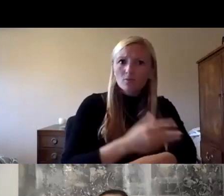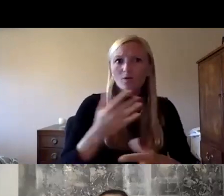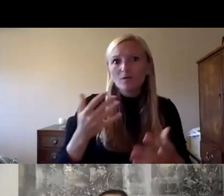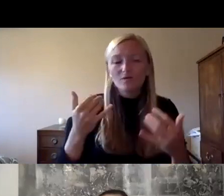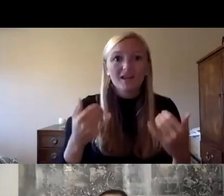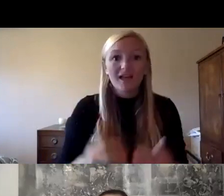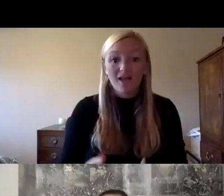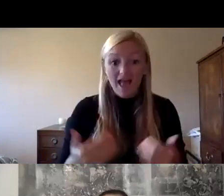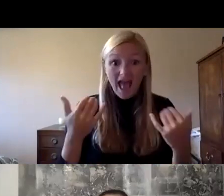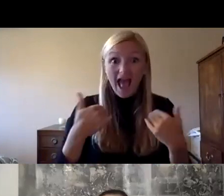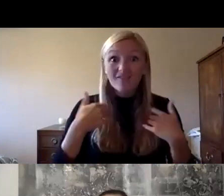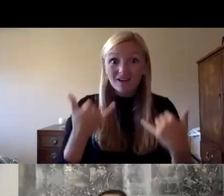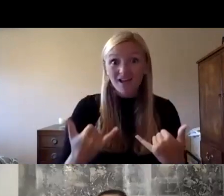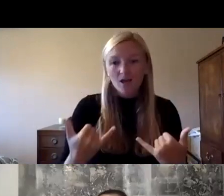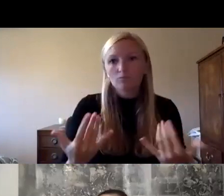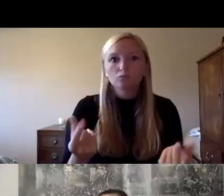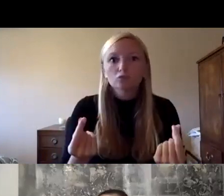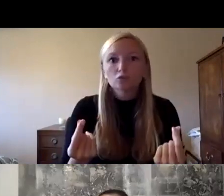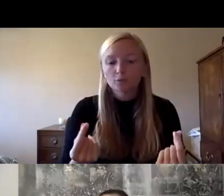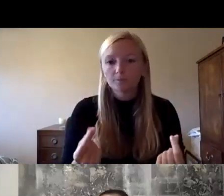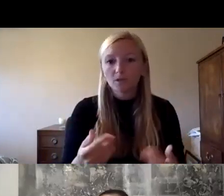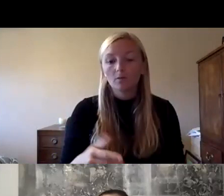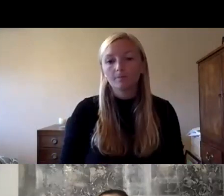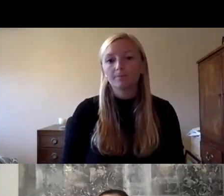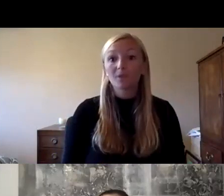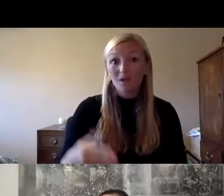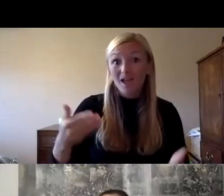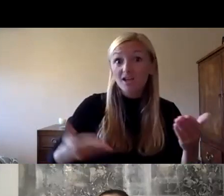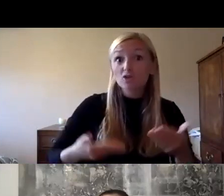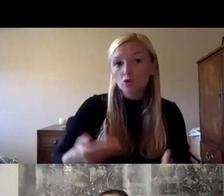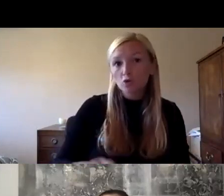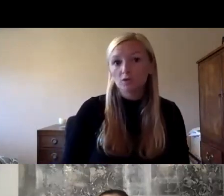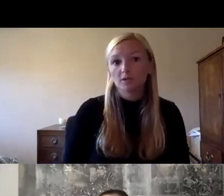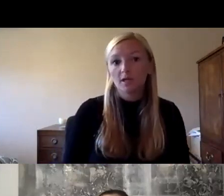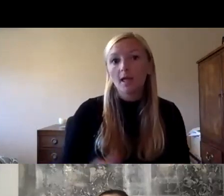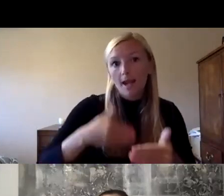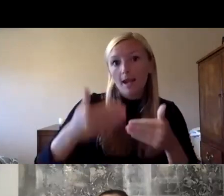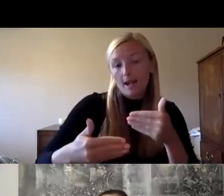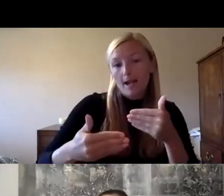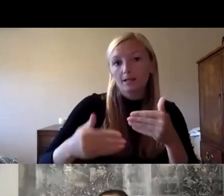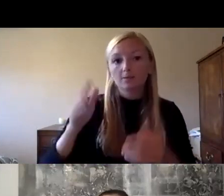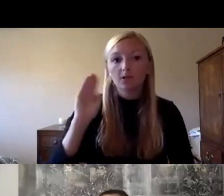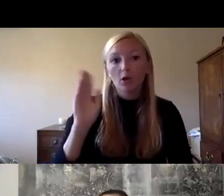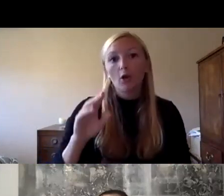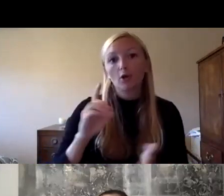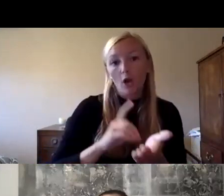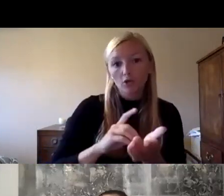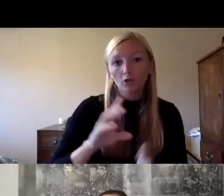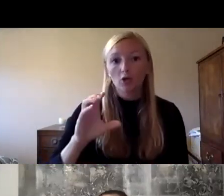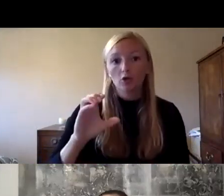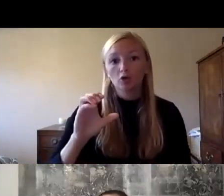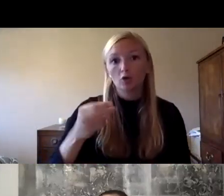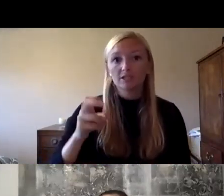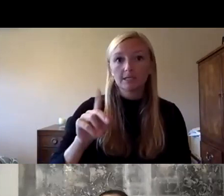it's my pleasure to introduce our speaker from the new york state education department dr christina coughlin uh